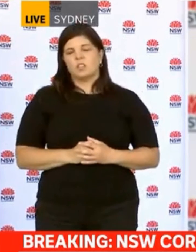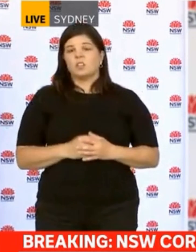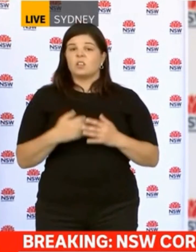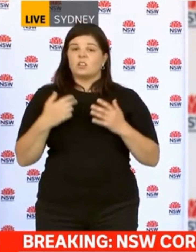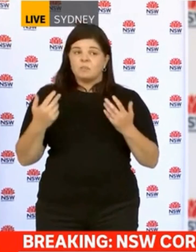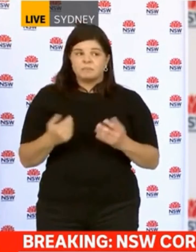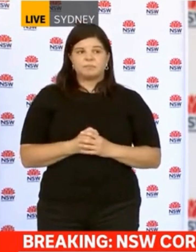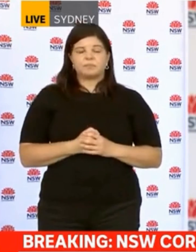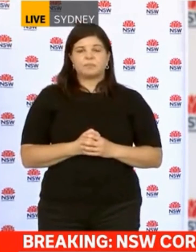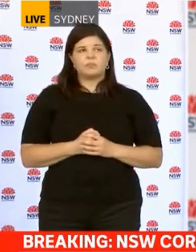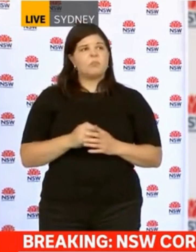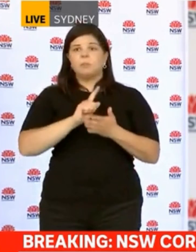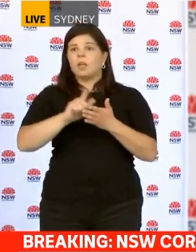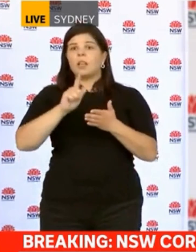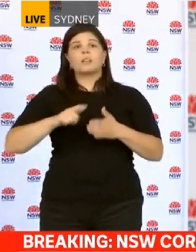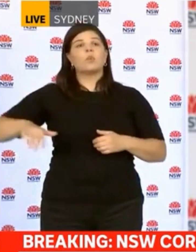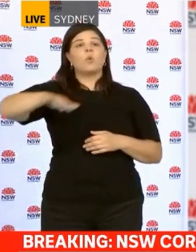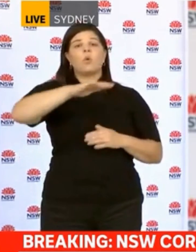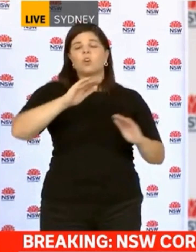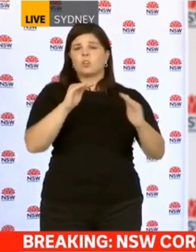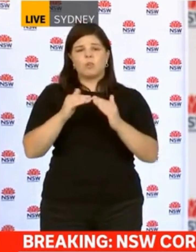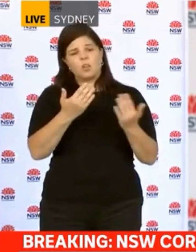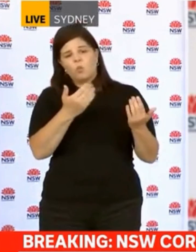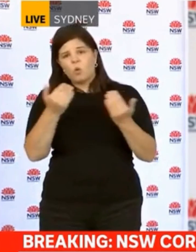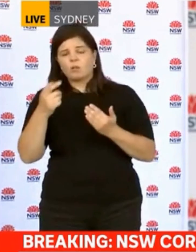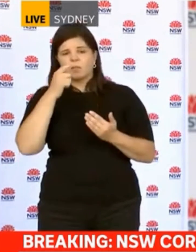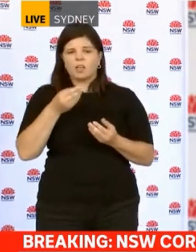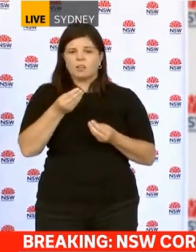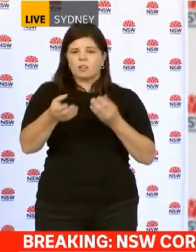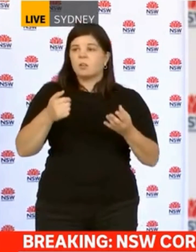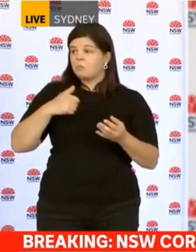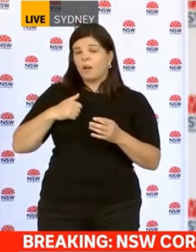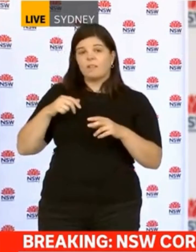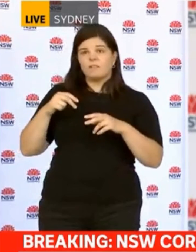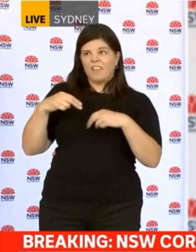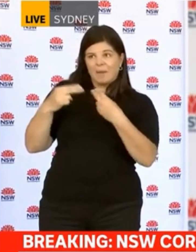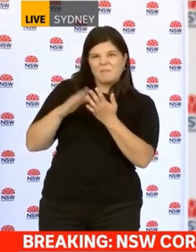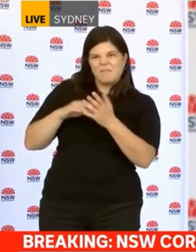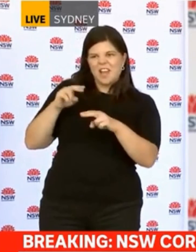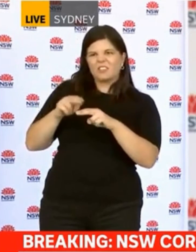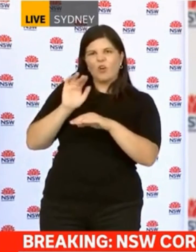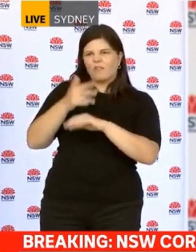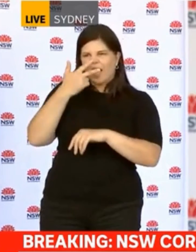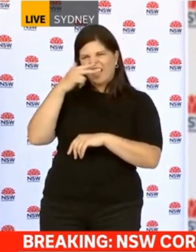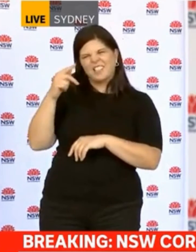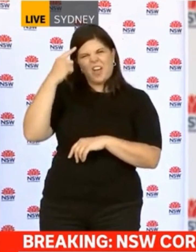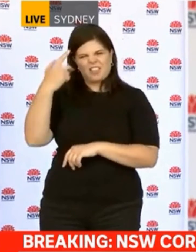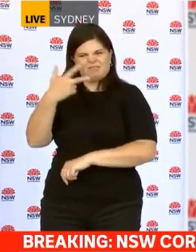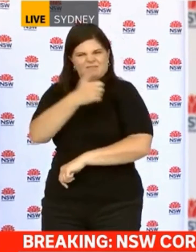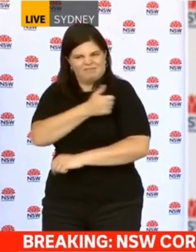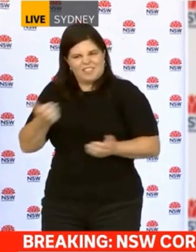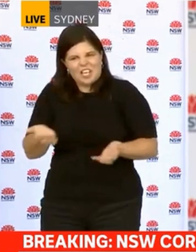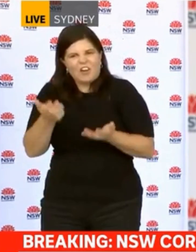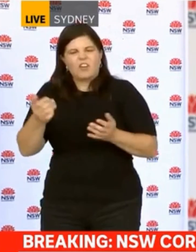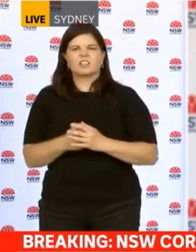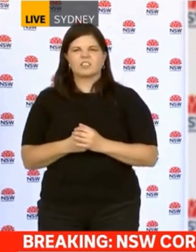think once the public is able to have access to it, I would encourage people to really take it. I'm encouraging my parents who are over 80. You know, certain categories of people should